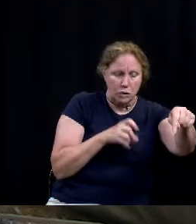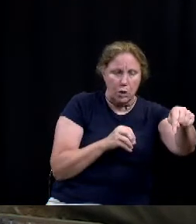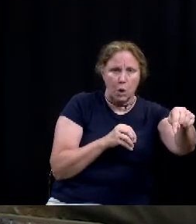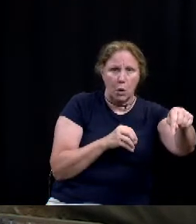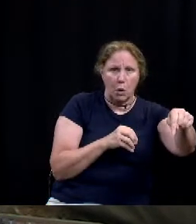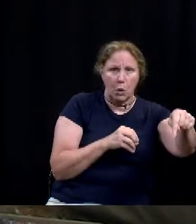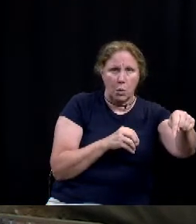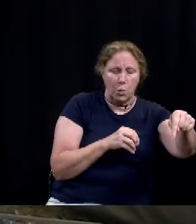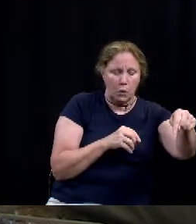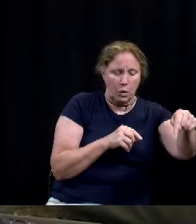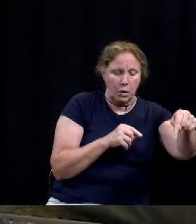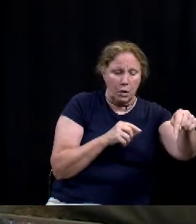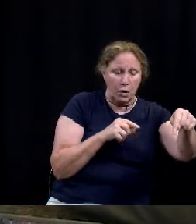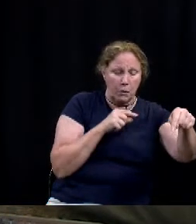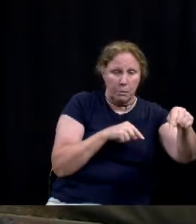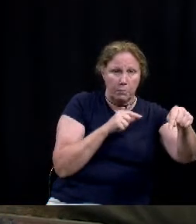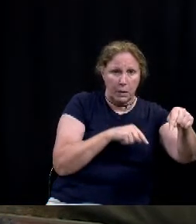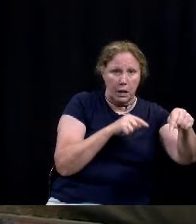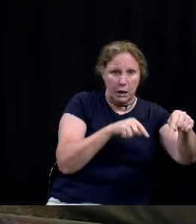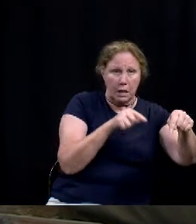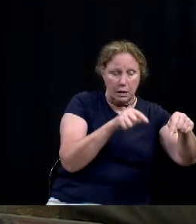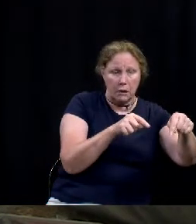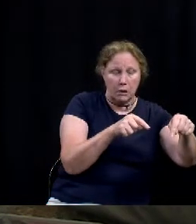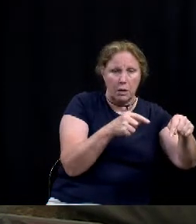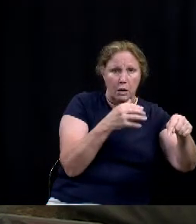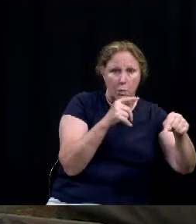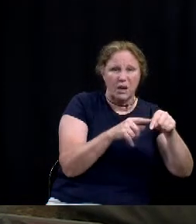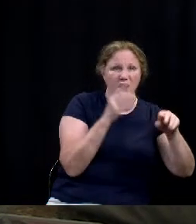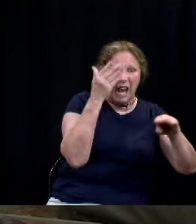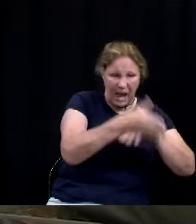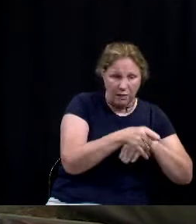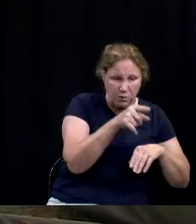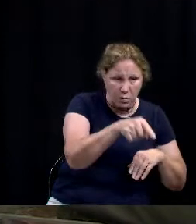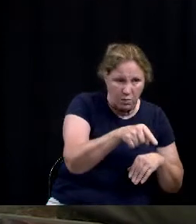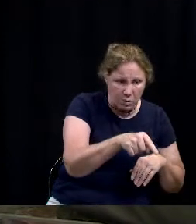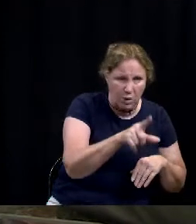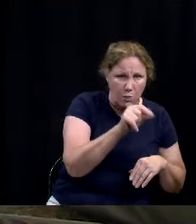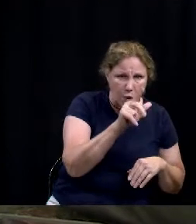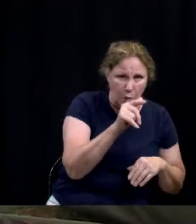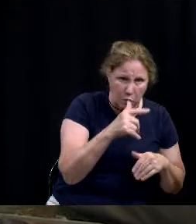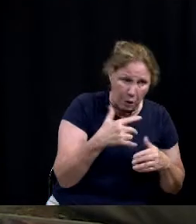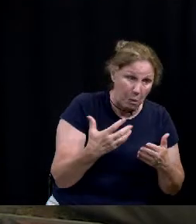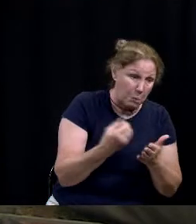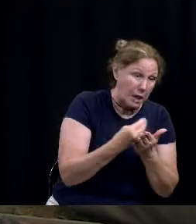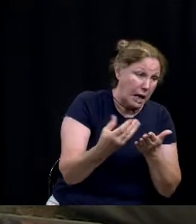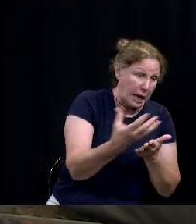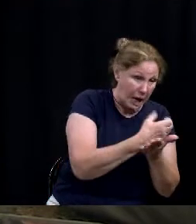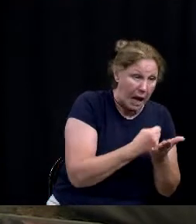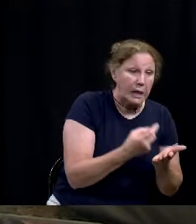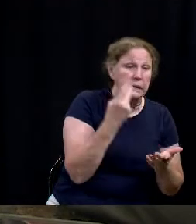would actually, it would make sense that you look at it after we start collecting to see.